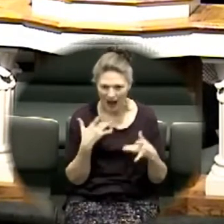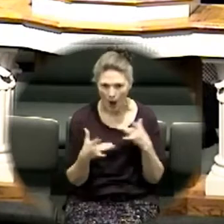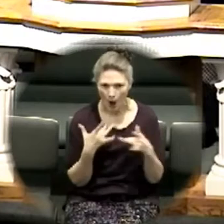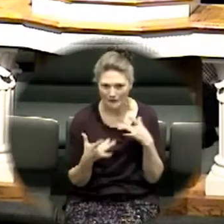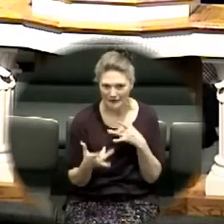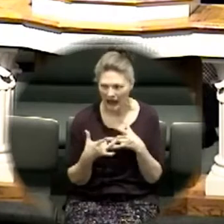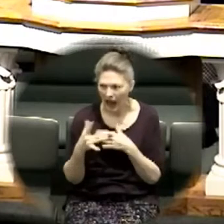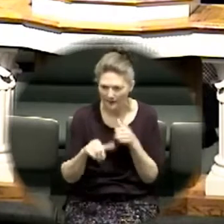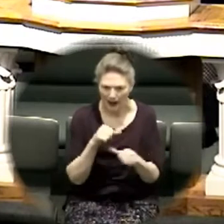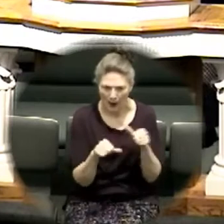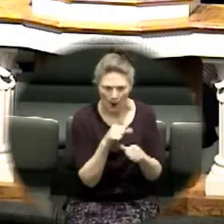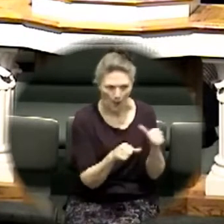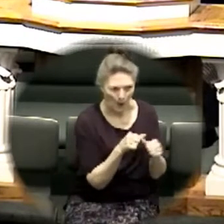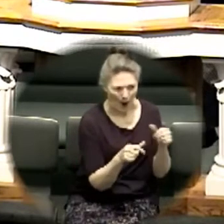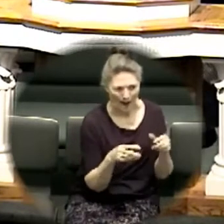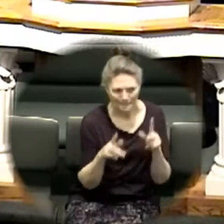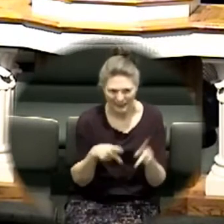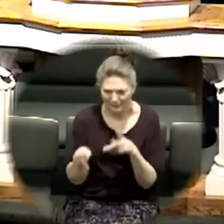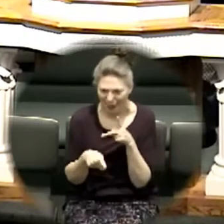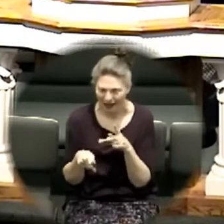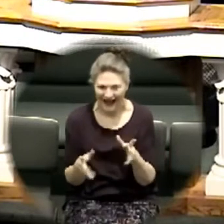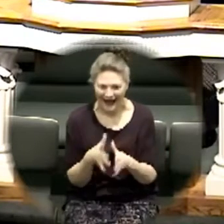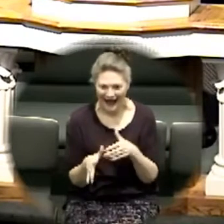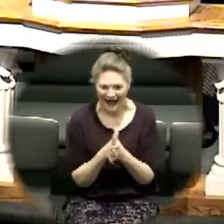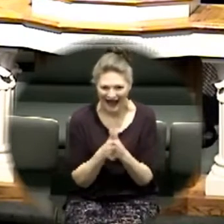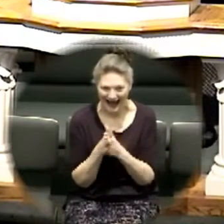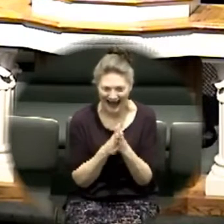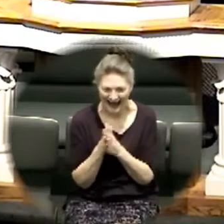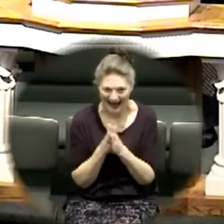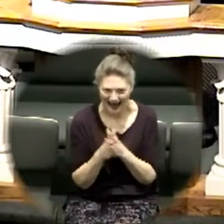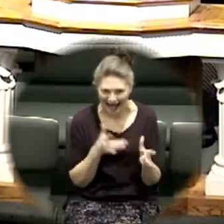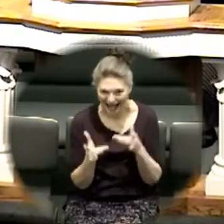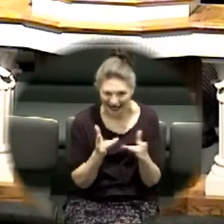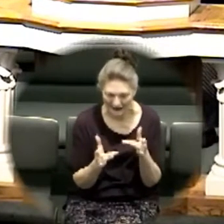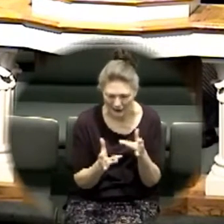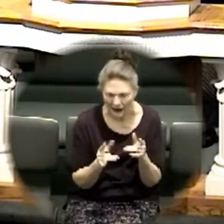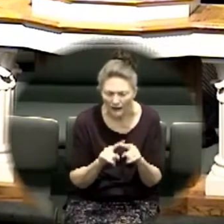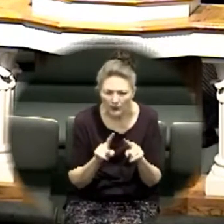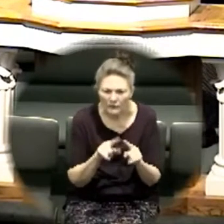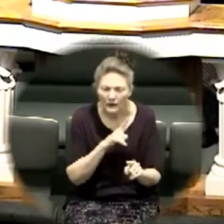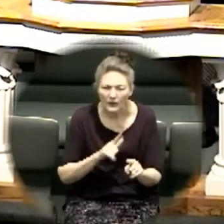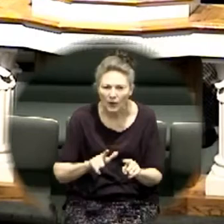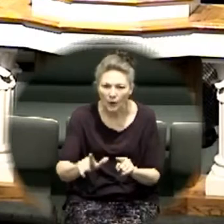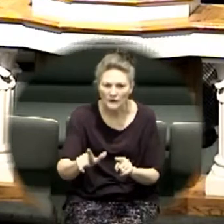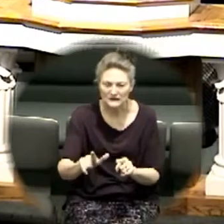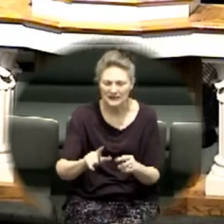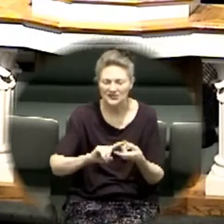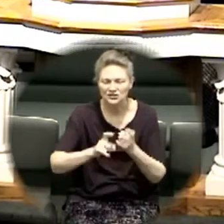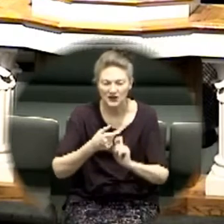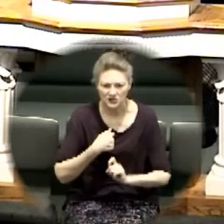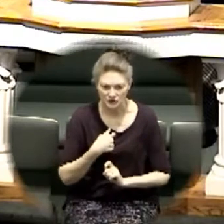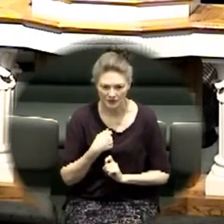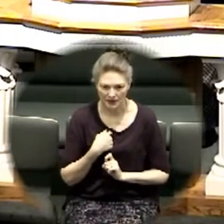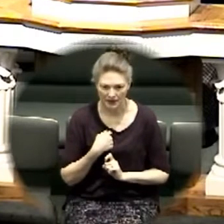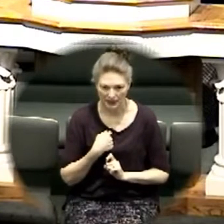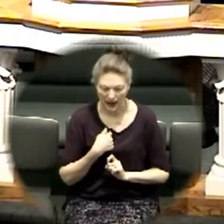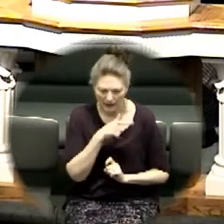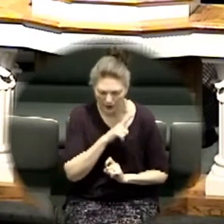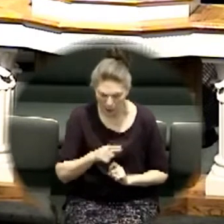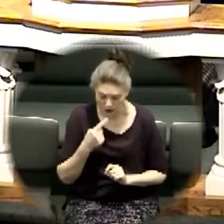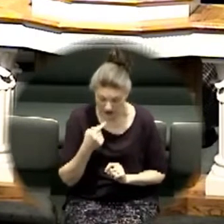had to take me and flip me upside down and say i want you to know me in the stillness